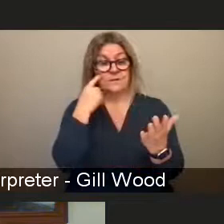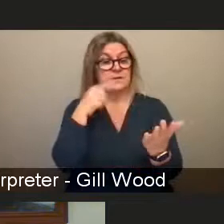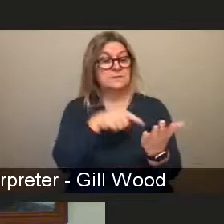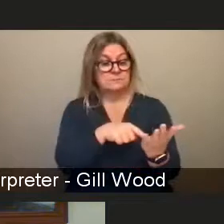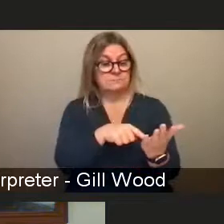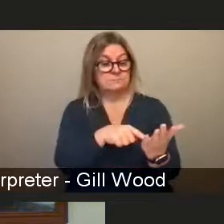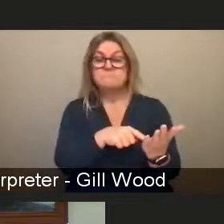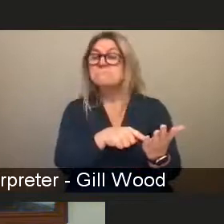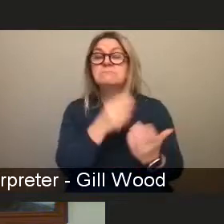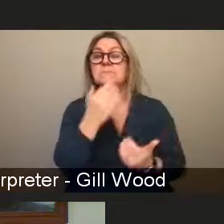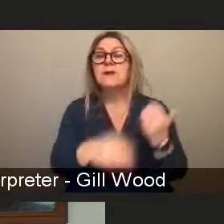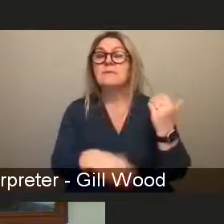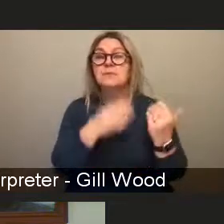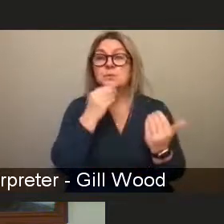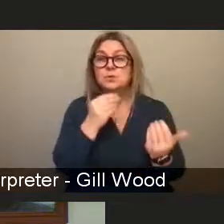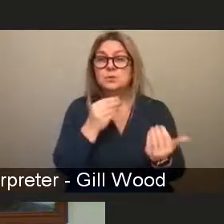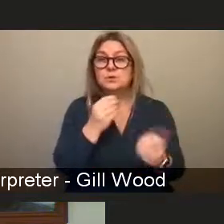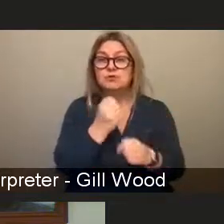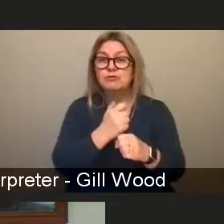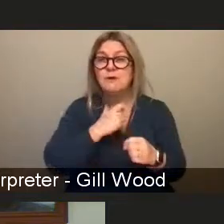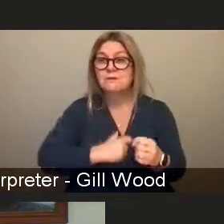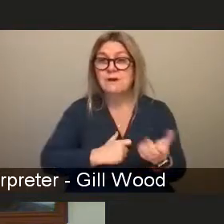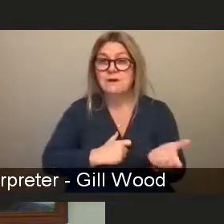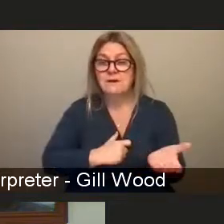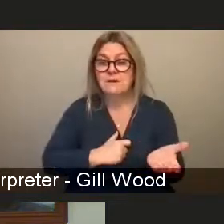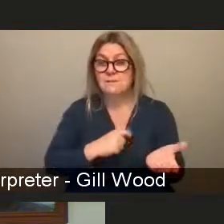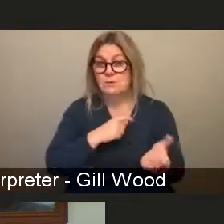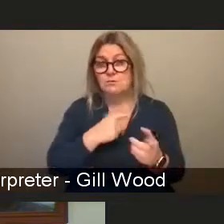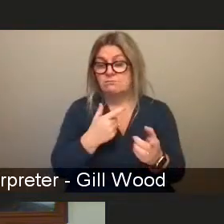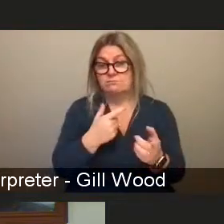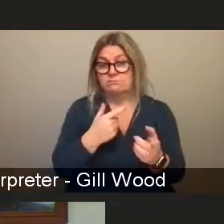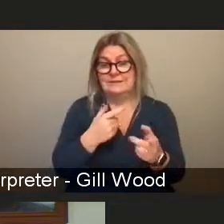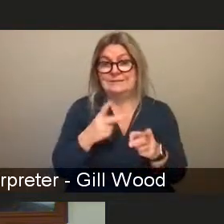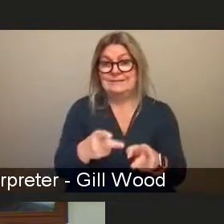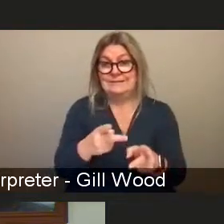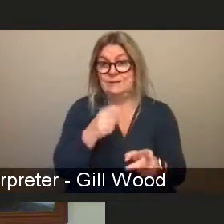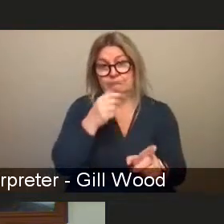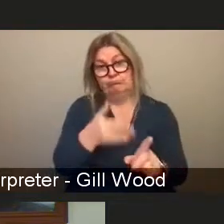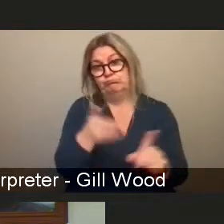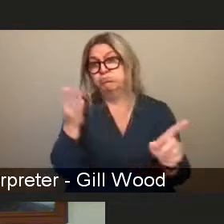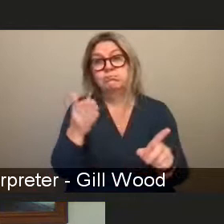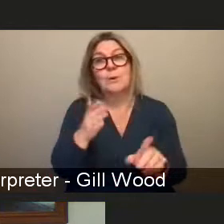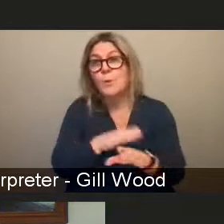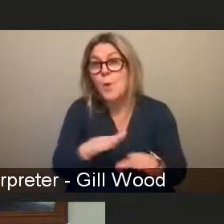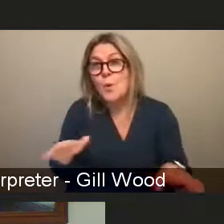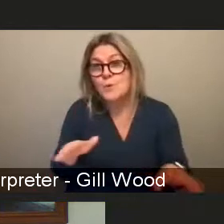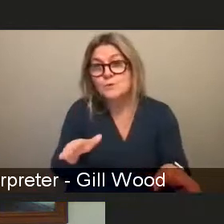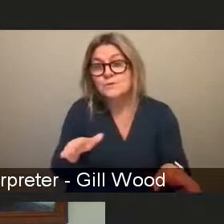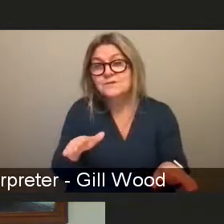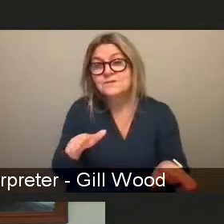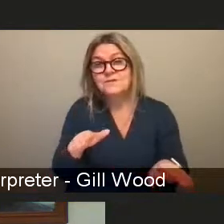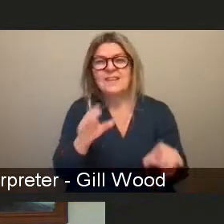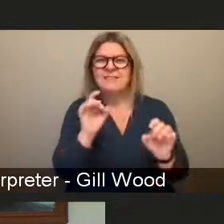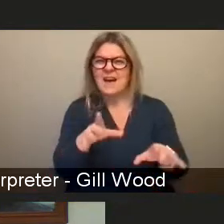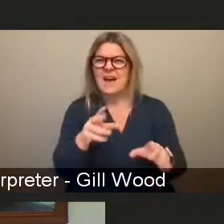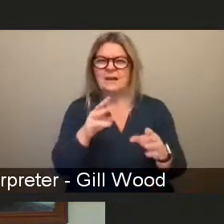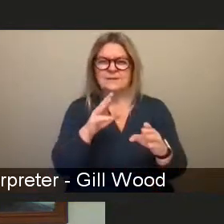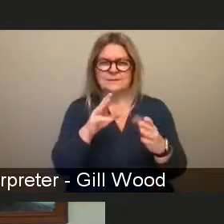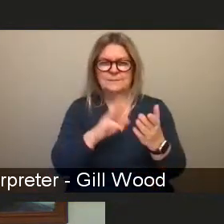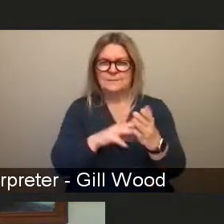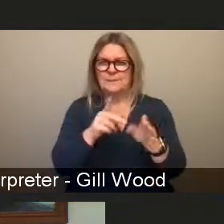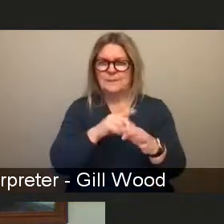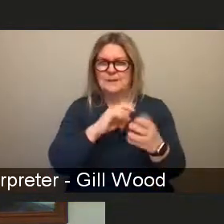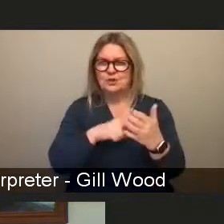appropriately because our systems don't recognize misogyny when they see it you know it's different from